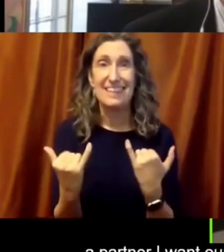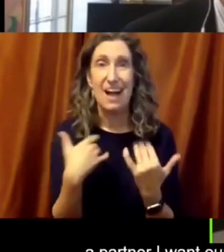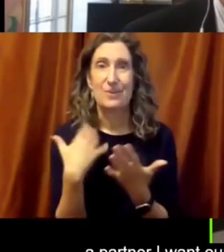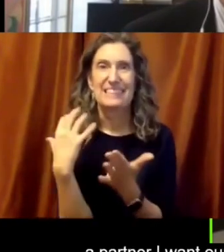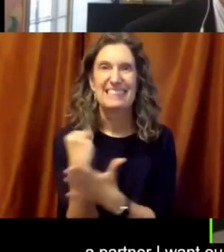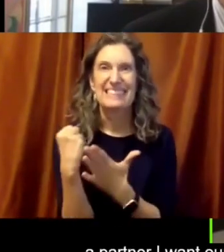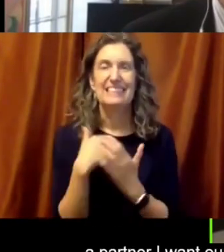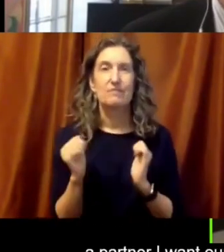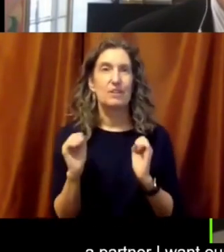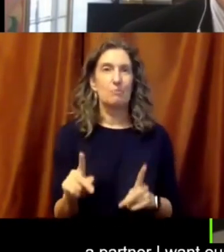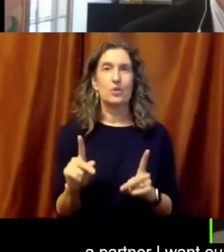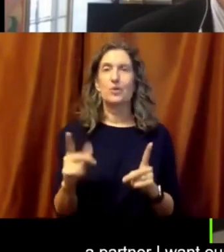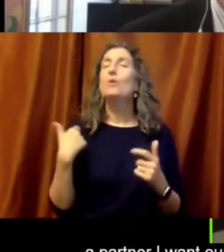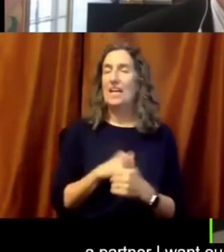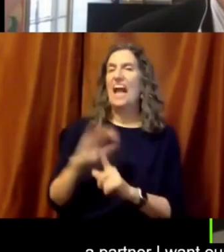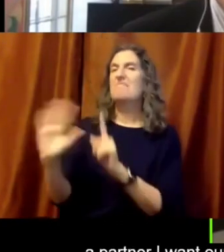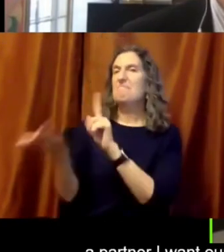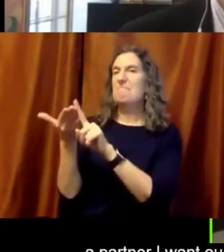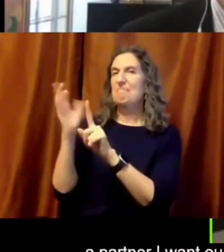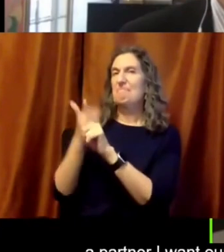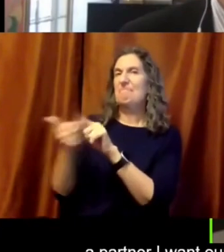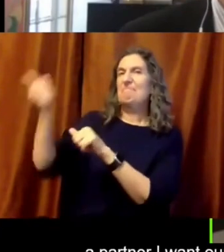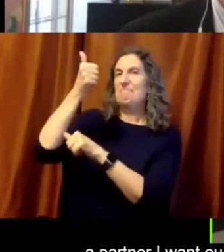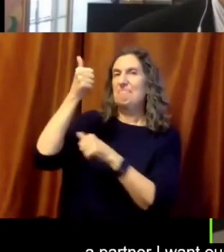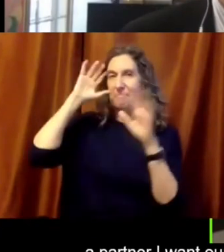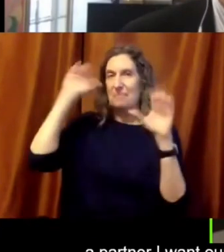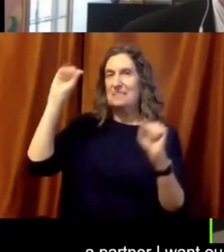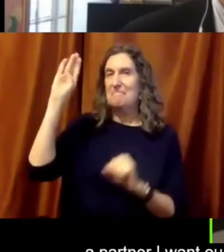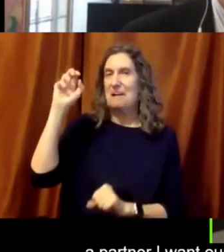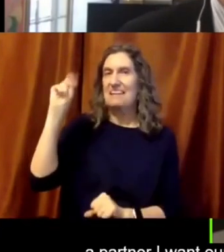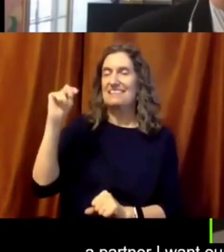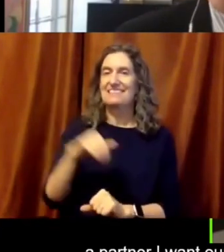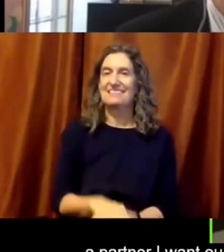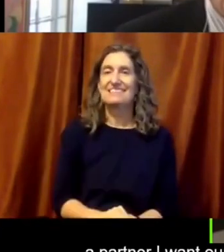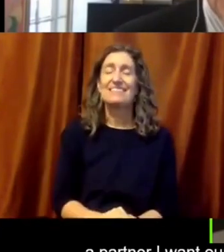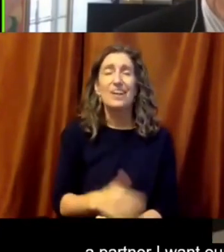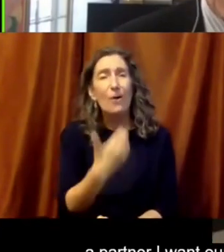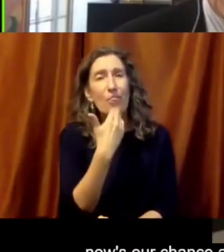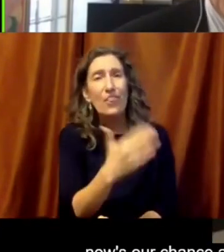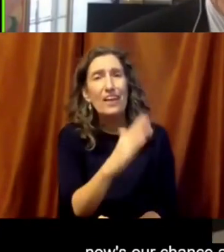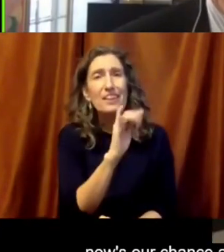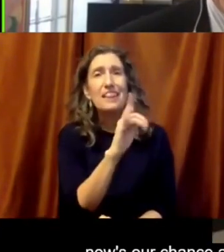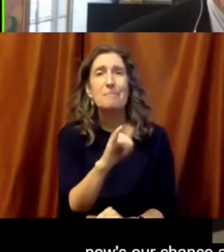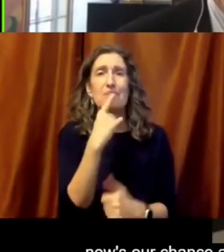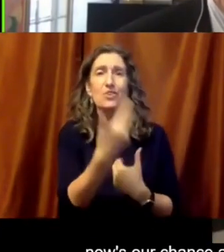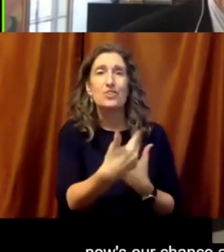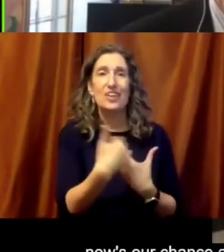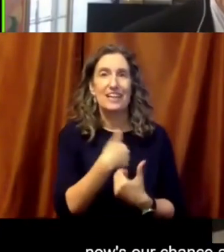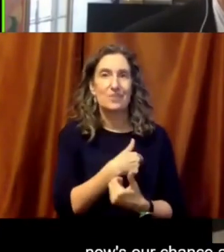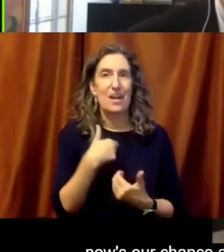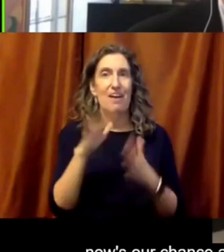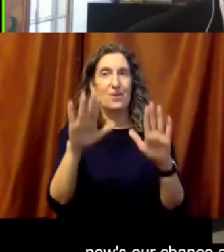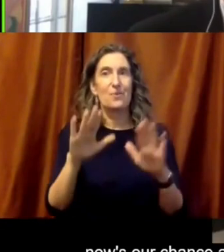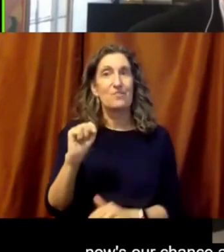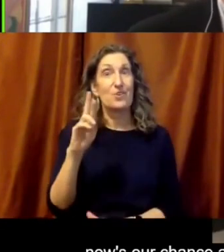And we can make this case to the Biden administration. And they are listening to us. Thank you so much, Lily, for joining